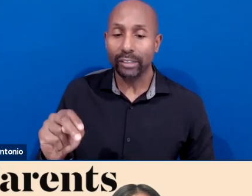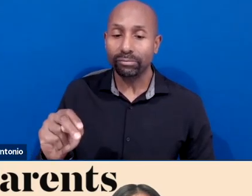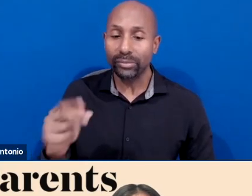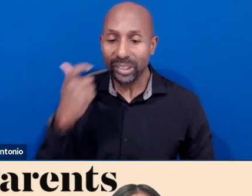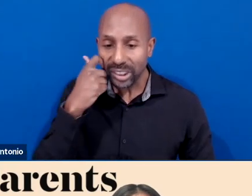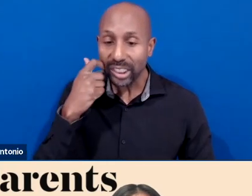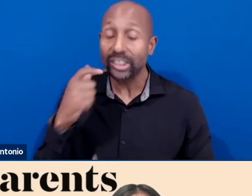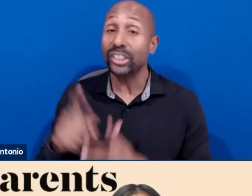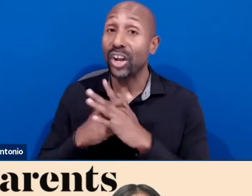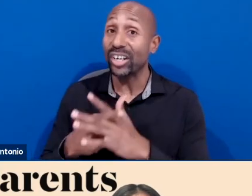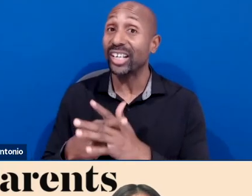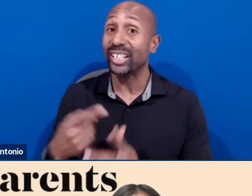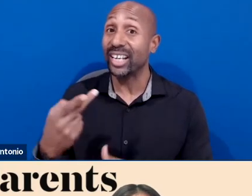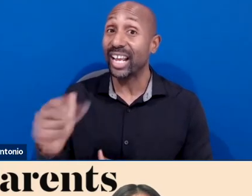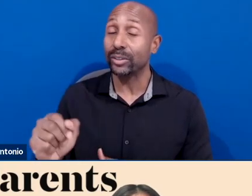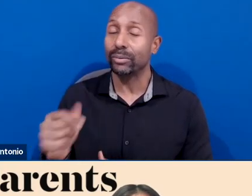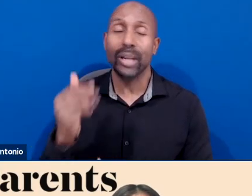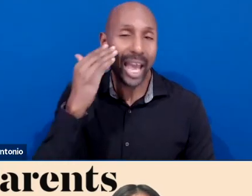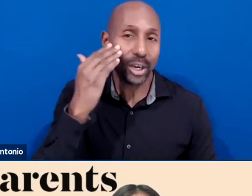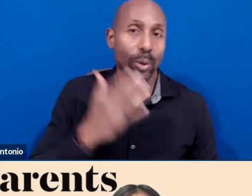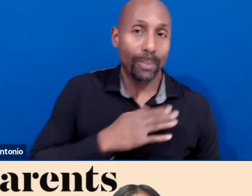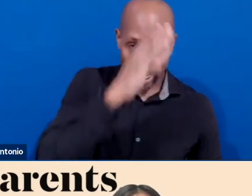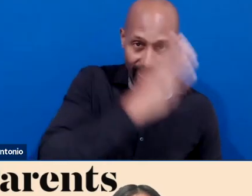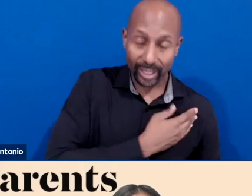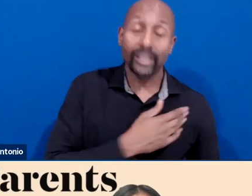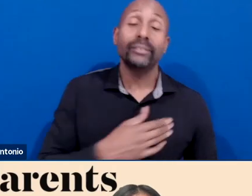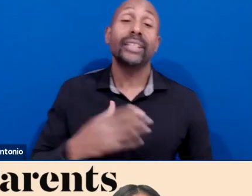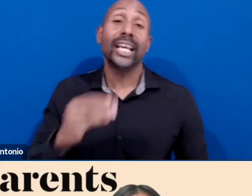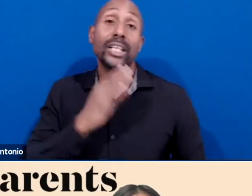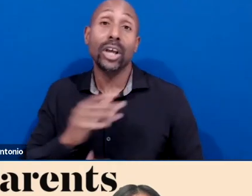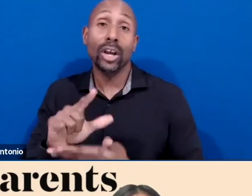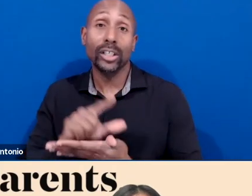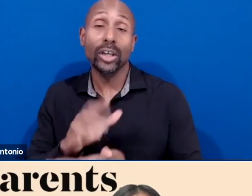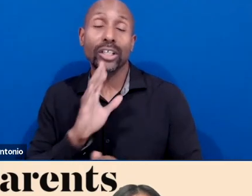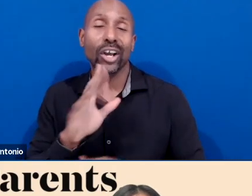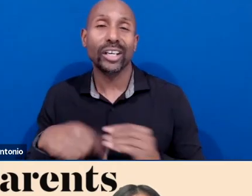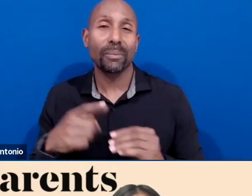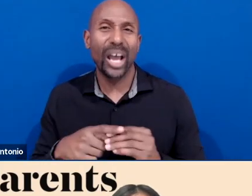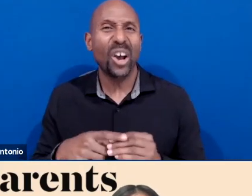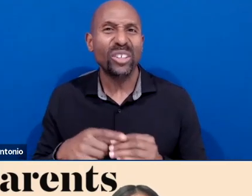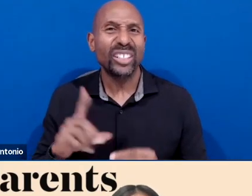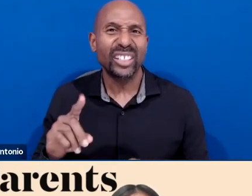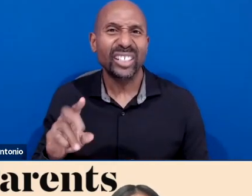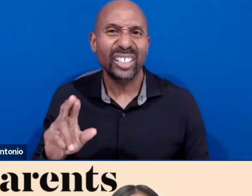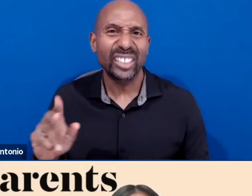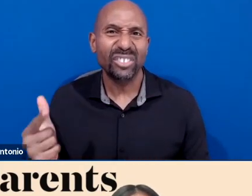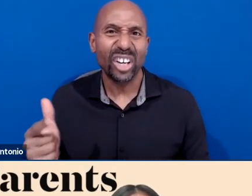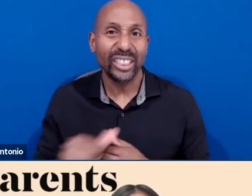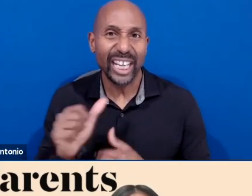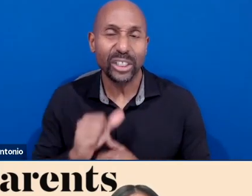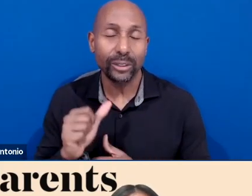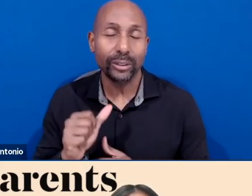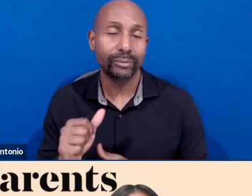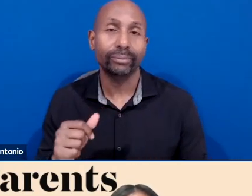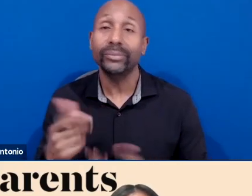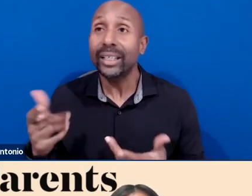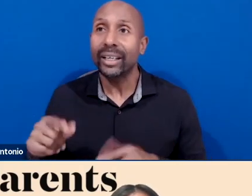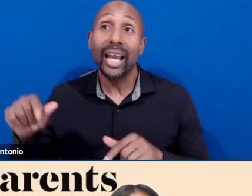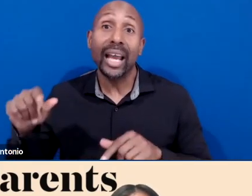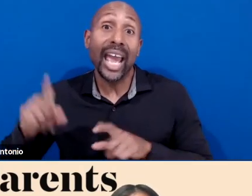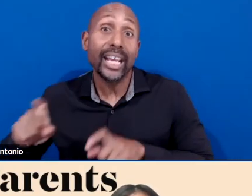about the hazards of drugs these days. There's no experimenting with drugs. They're just too dangerous.